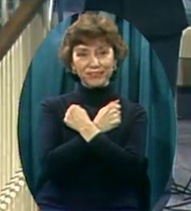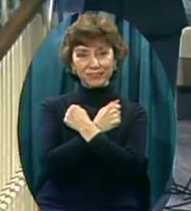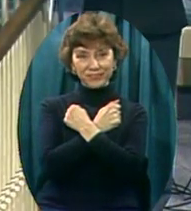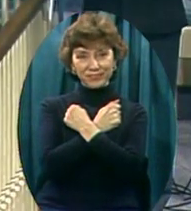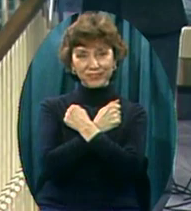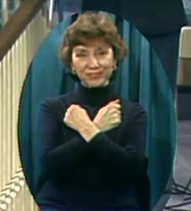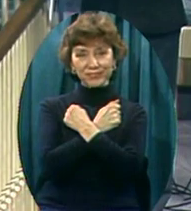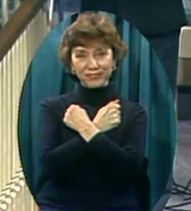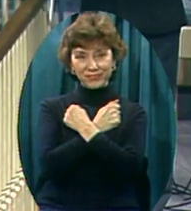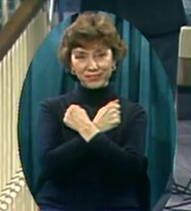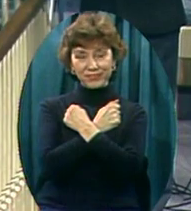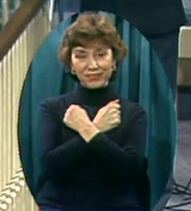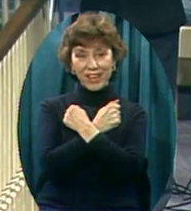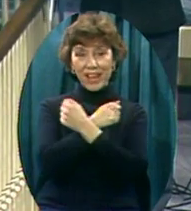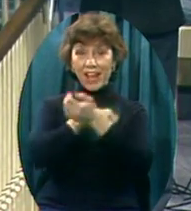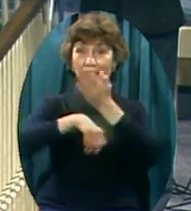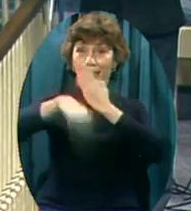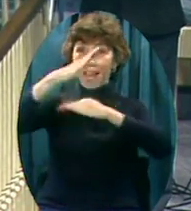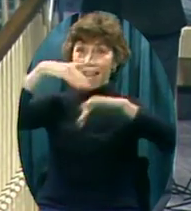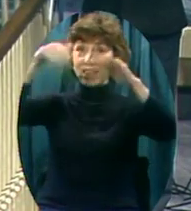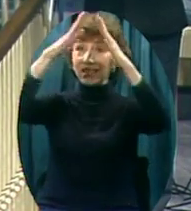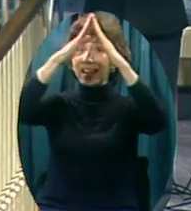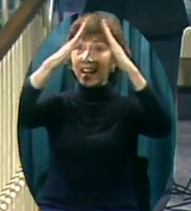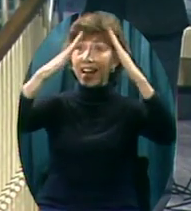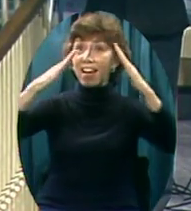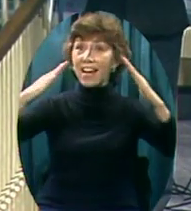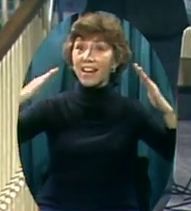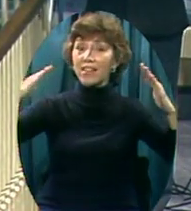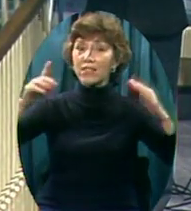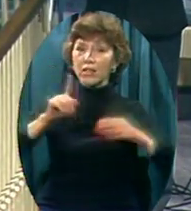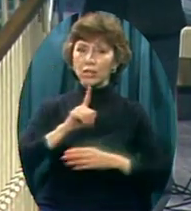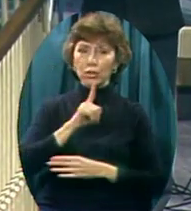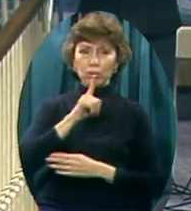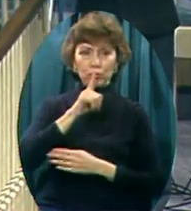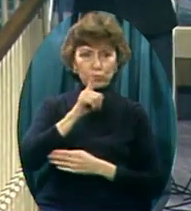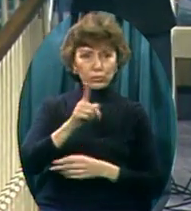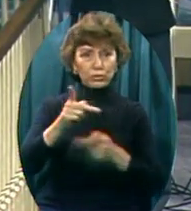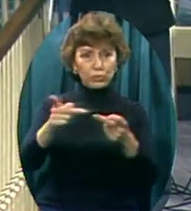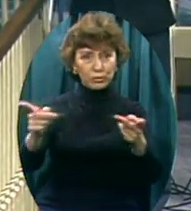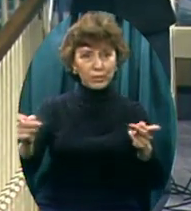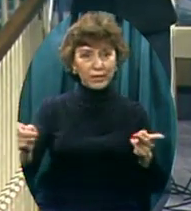Then heaven's a myth